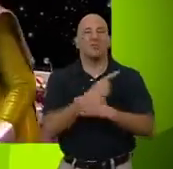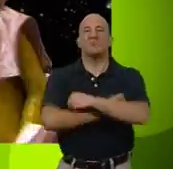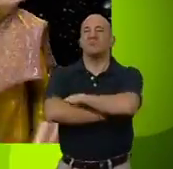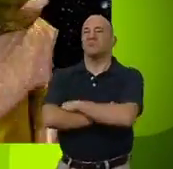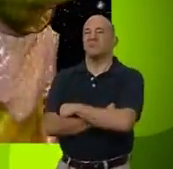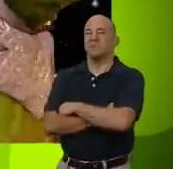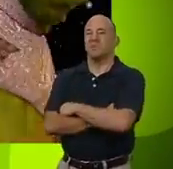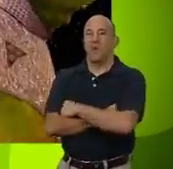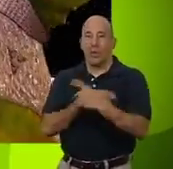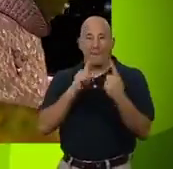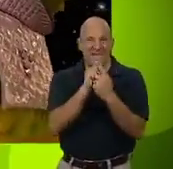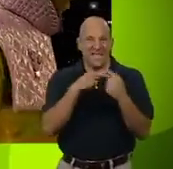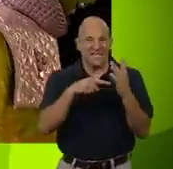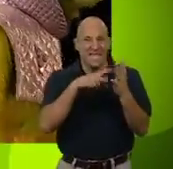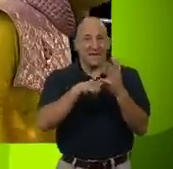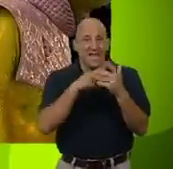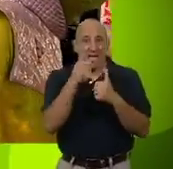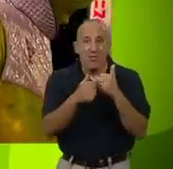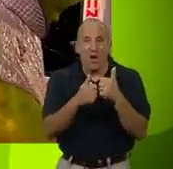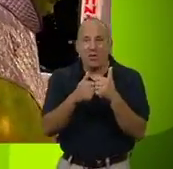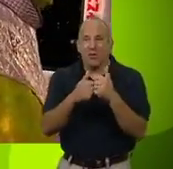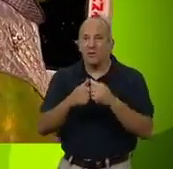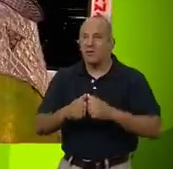happen. But we get to meet our TV heroes.